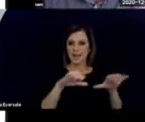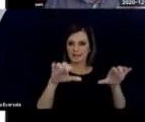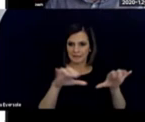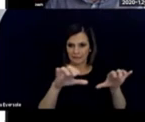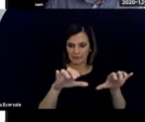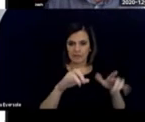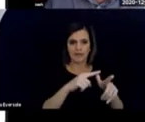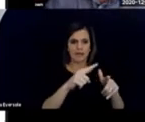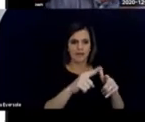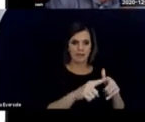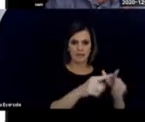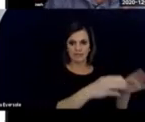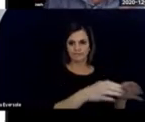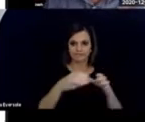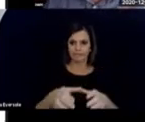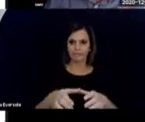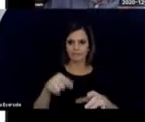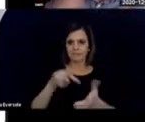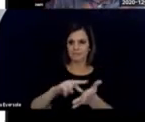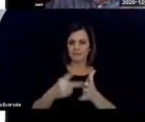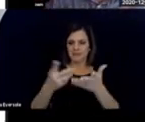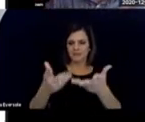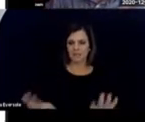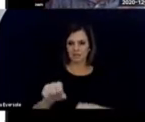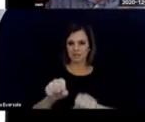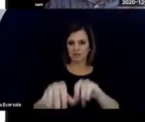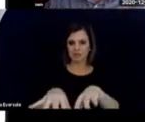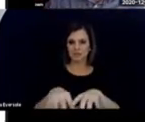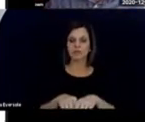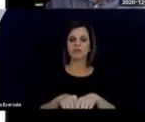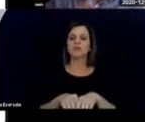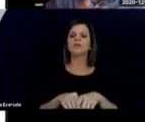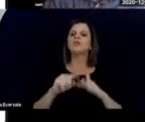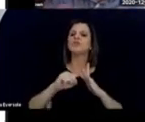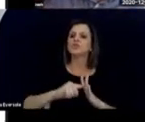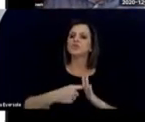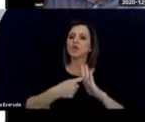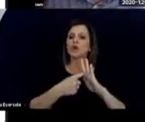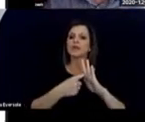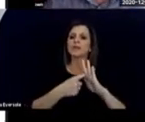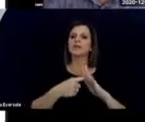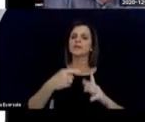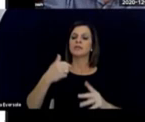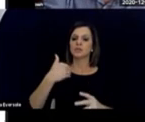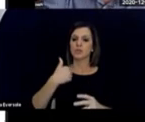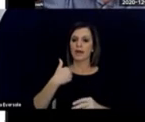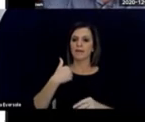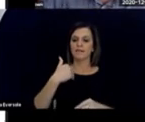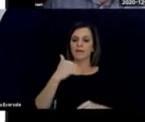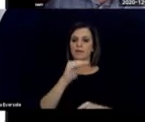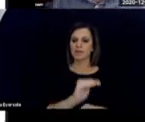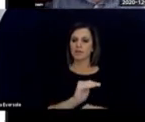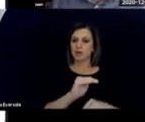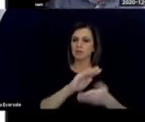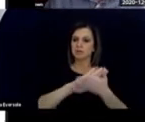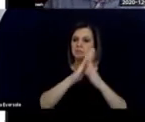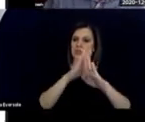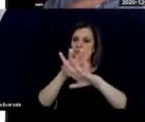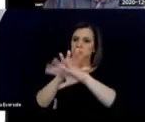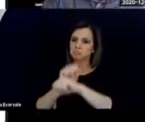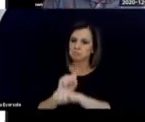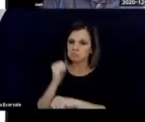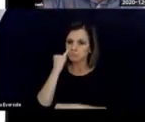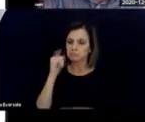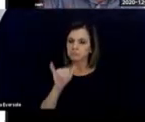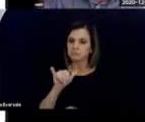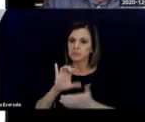put it in the finished box. You're starting to get the child used to the idea of a calendar. And then on the right, you see a